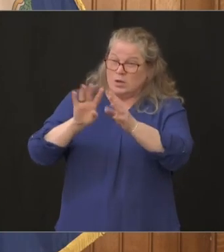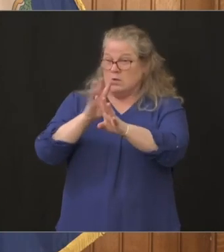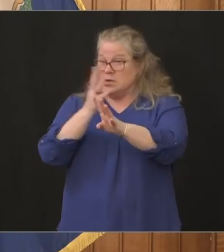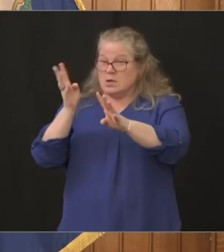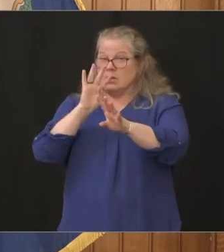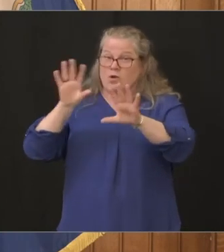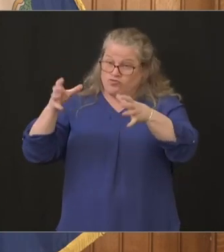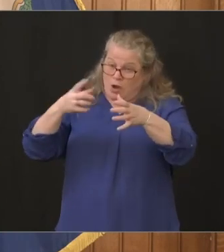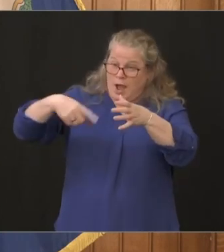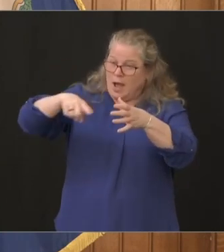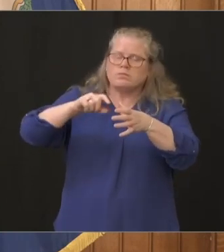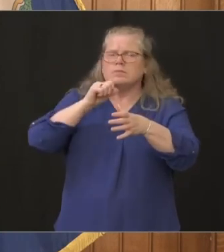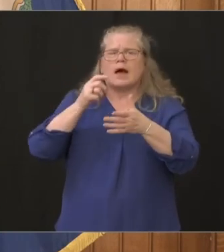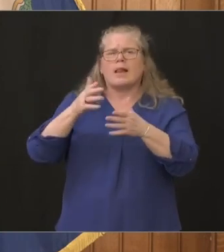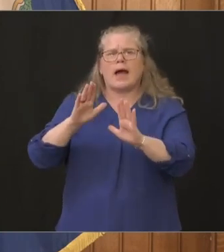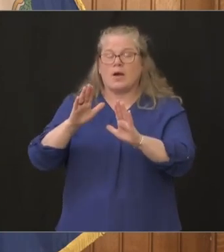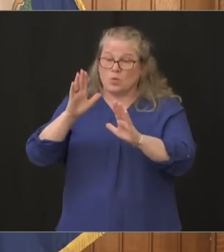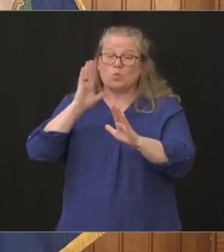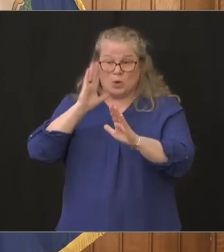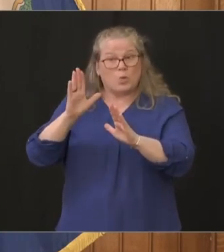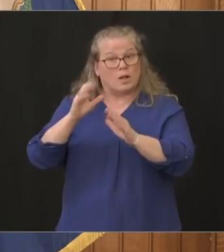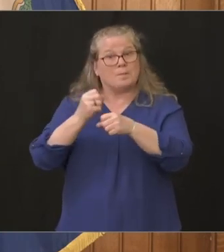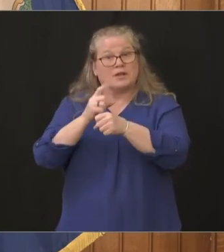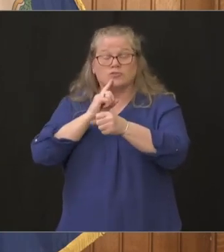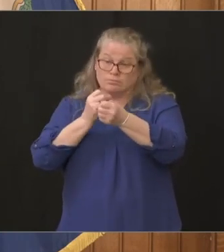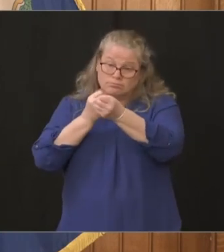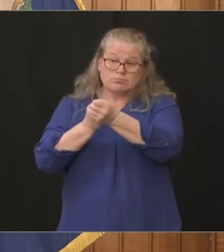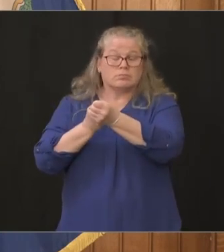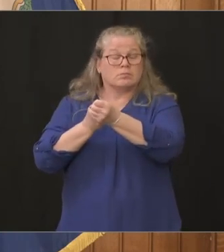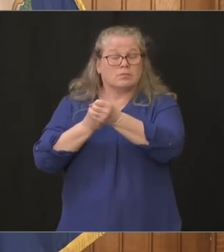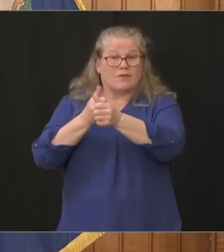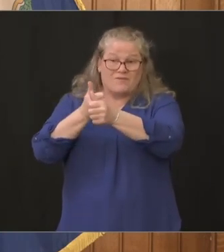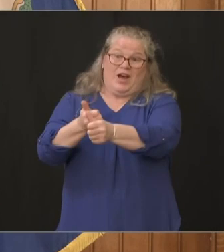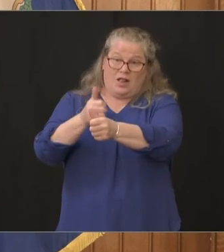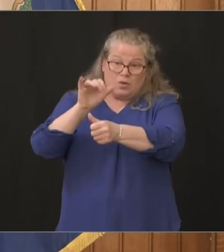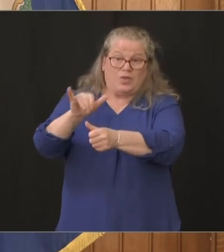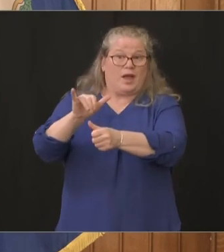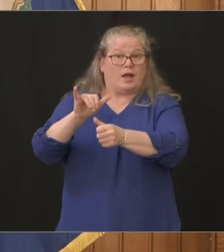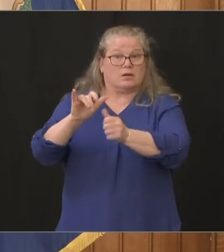and we're going to enforce that on a public health basis